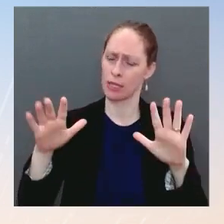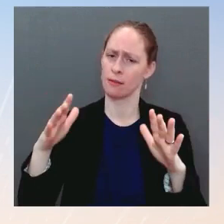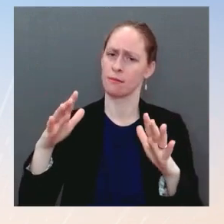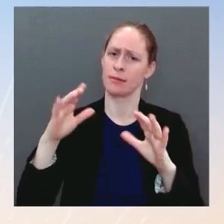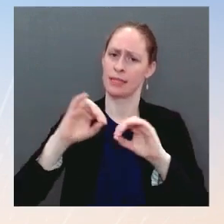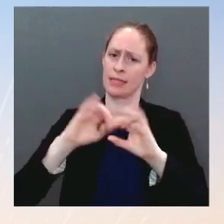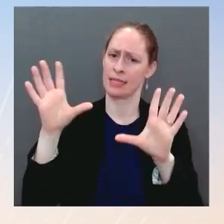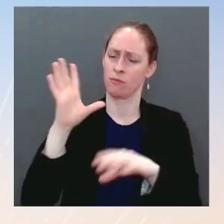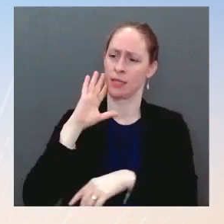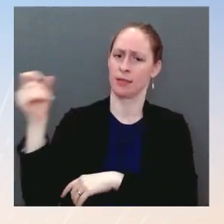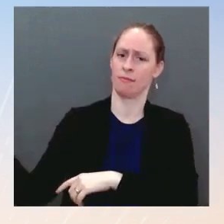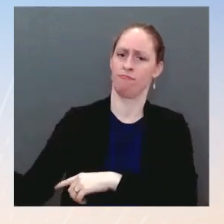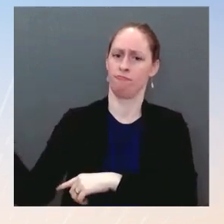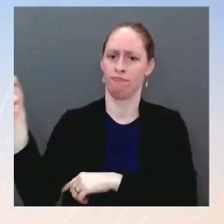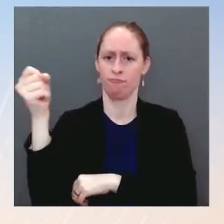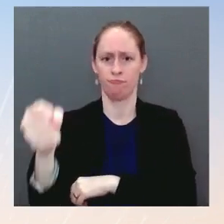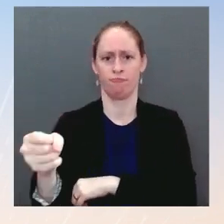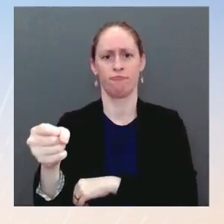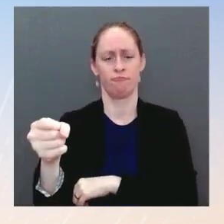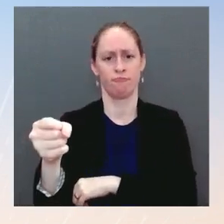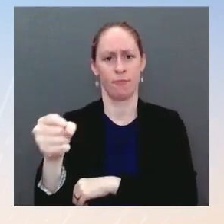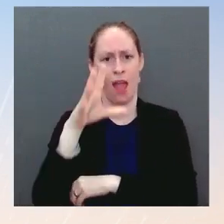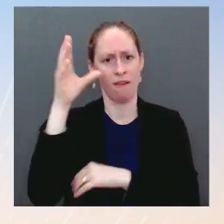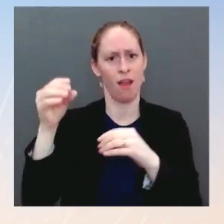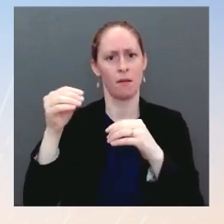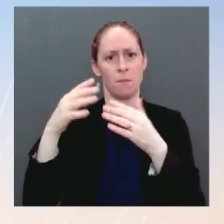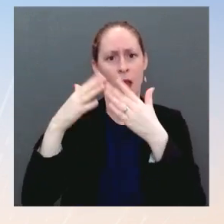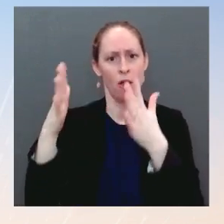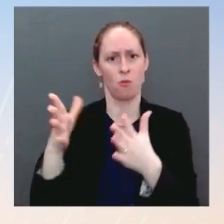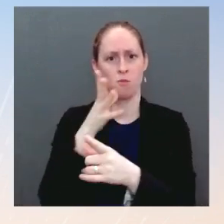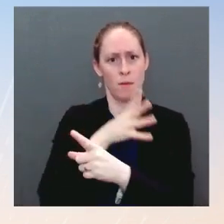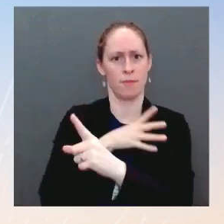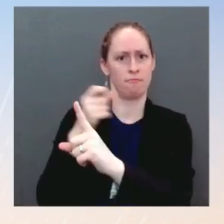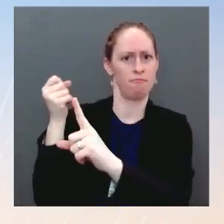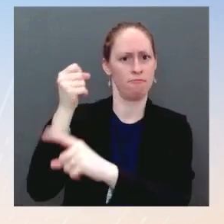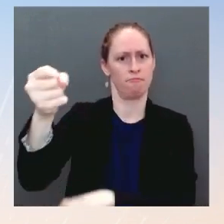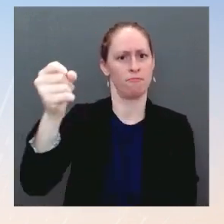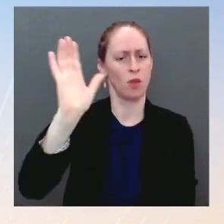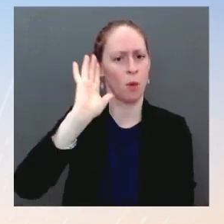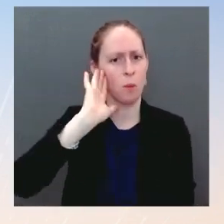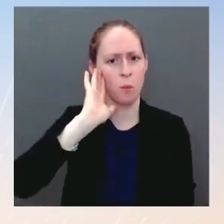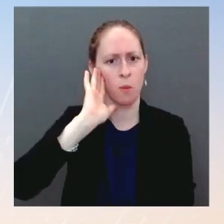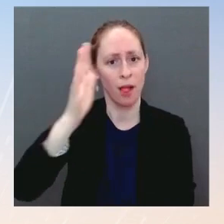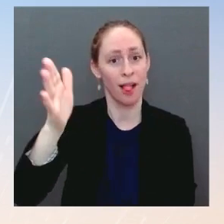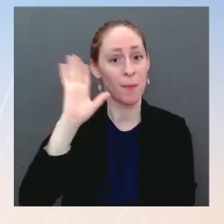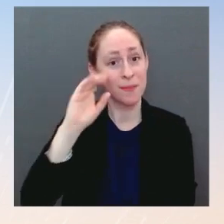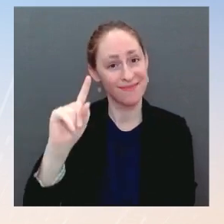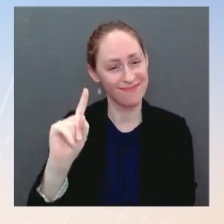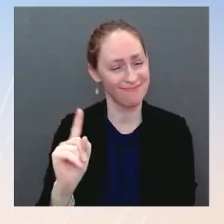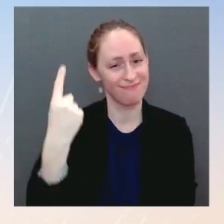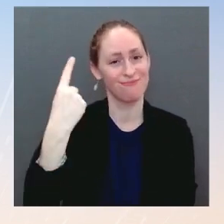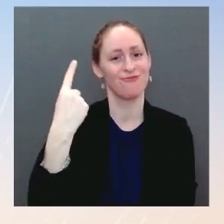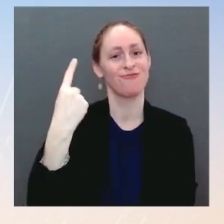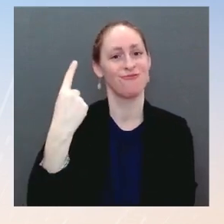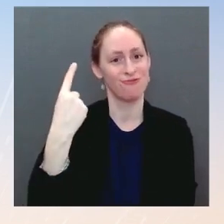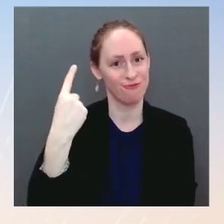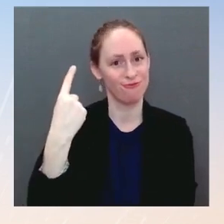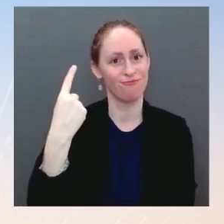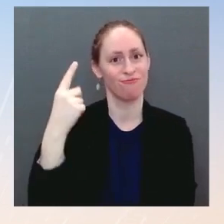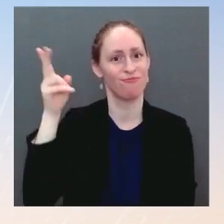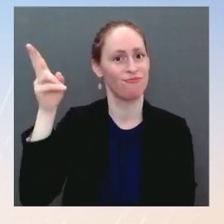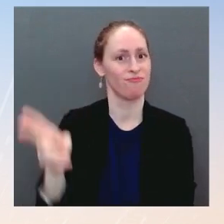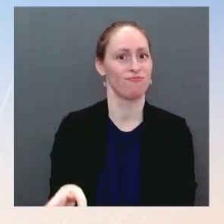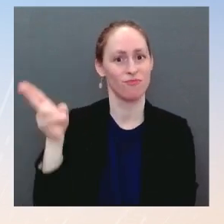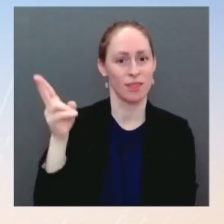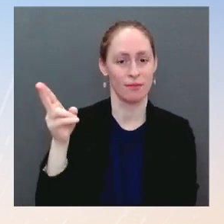since the Supreme Court came into being. A black woman has never served on it. And the President's view is that anyone who's saying that